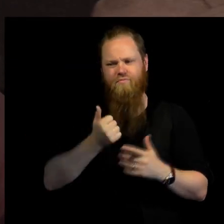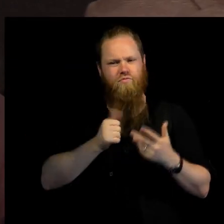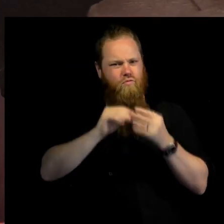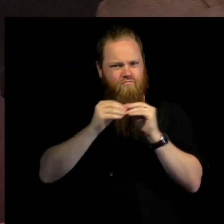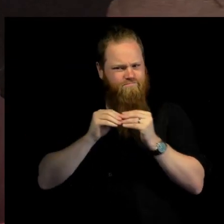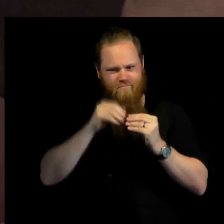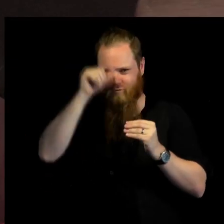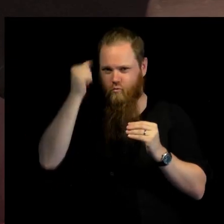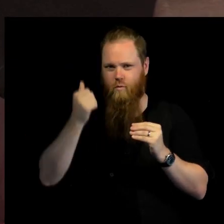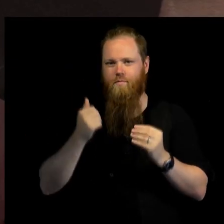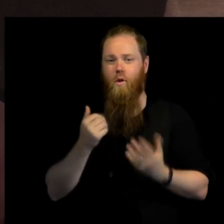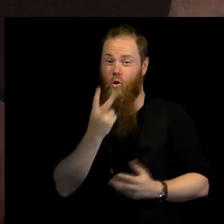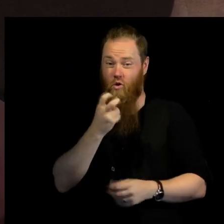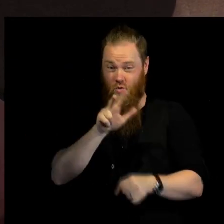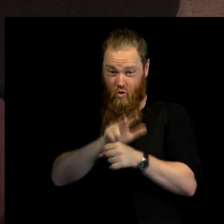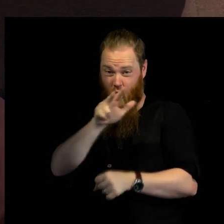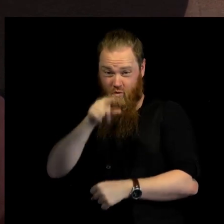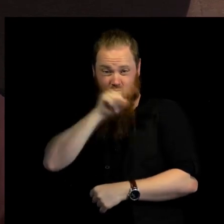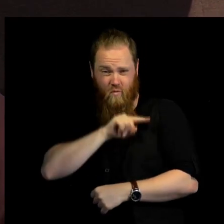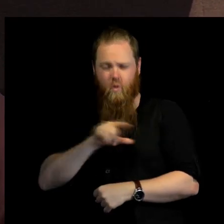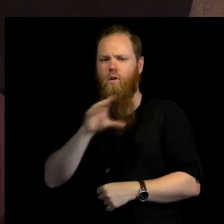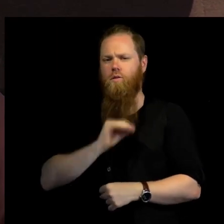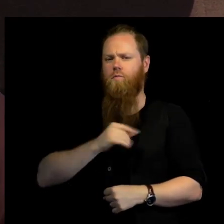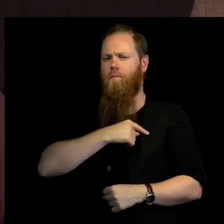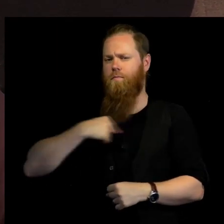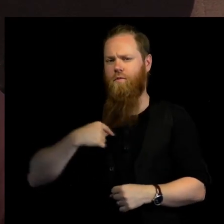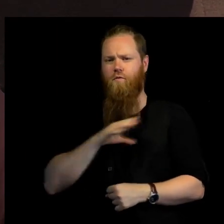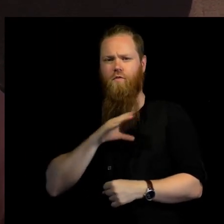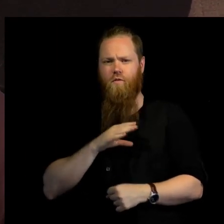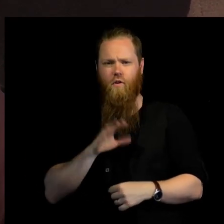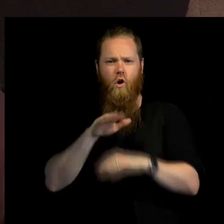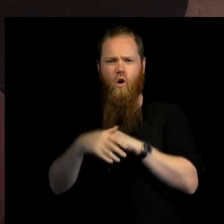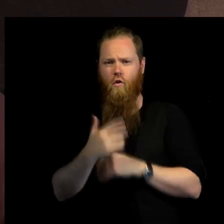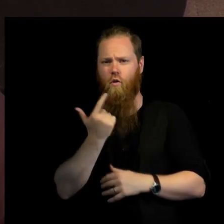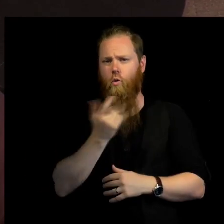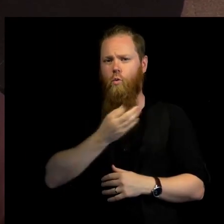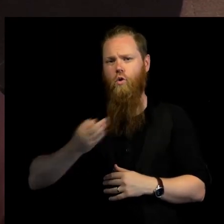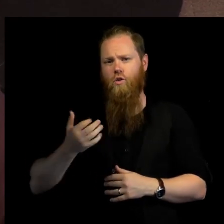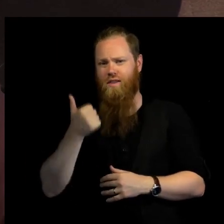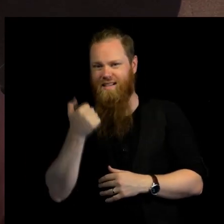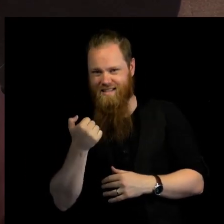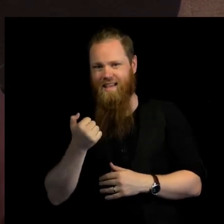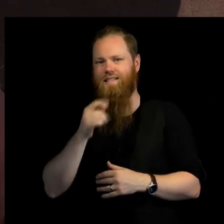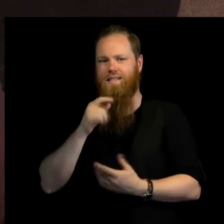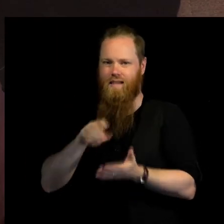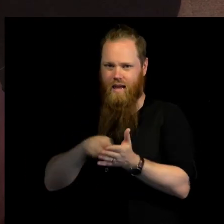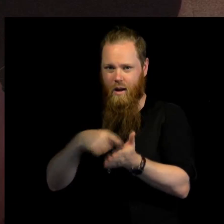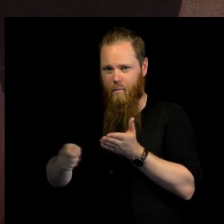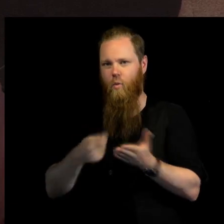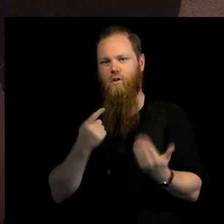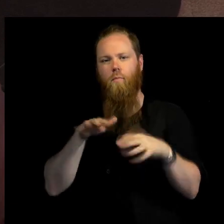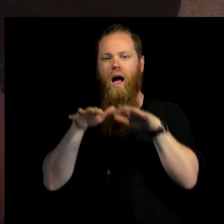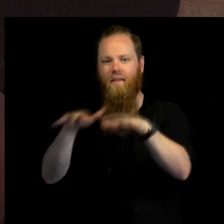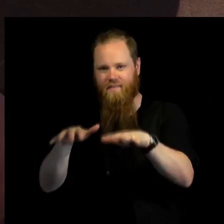last year in 2018, we had more than 760 reported attacks or incidents